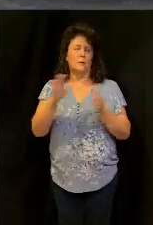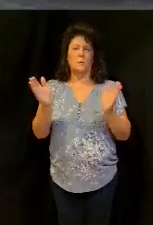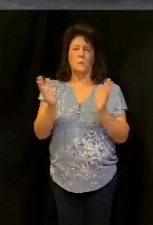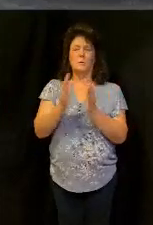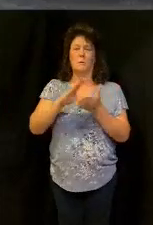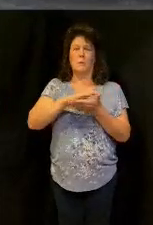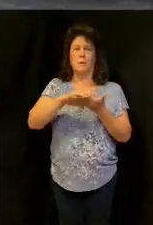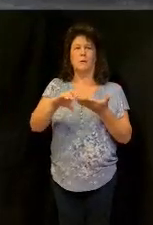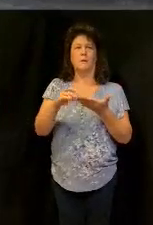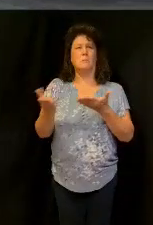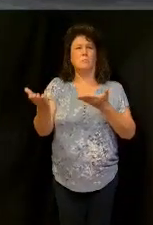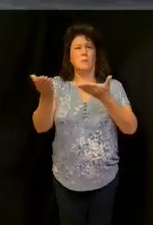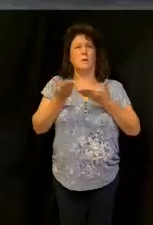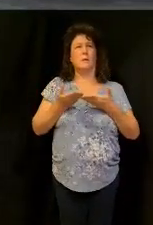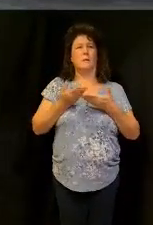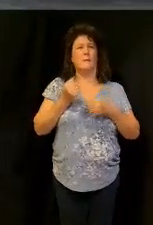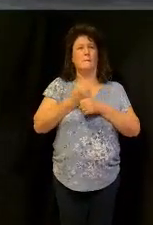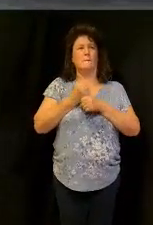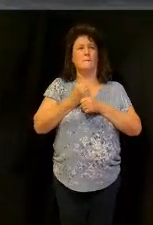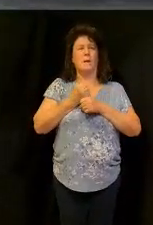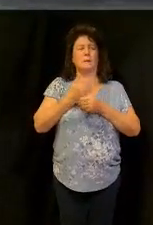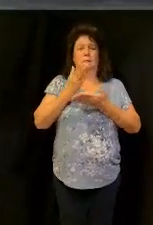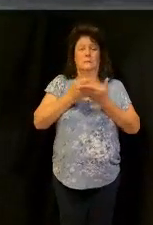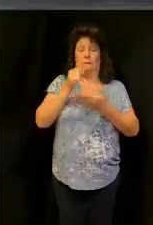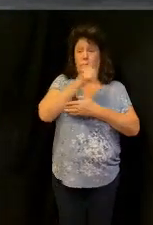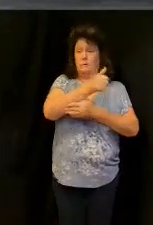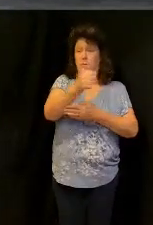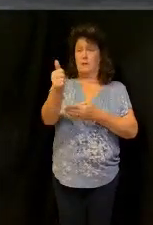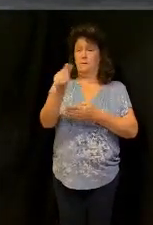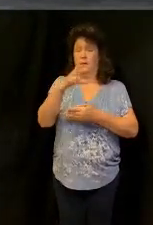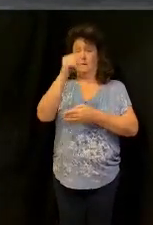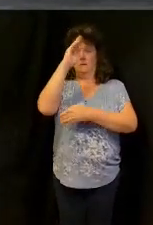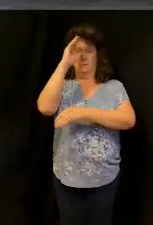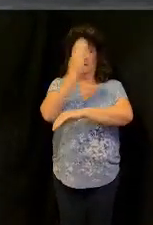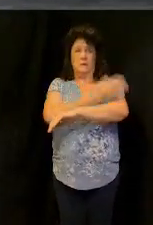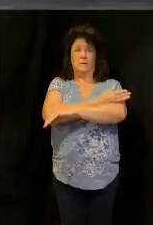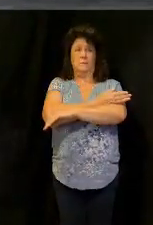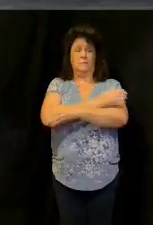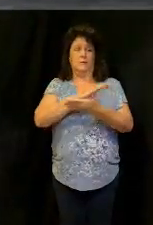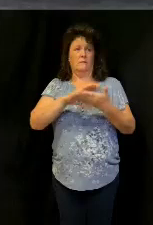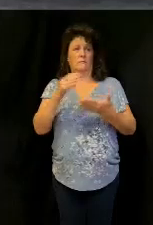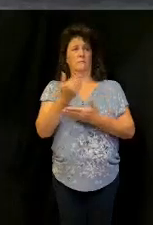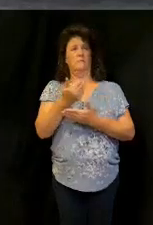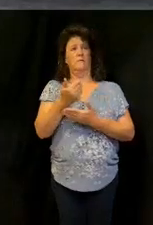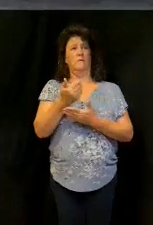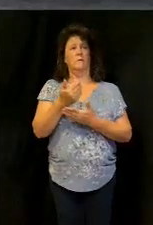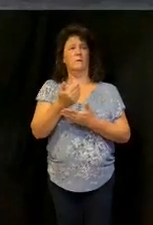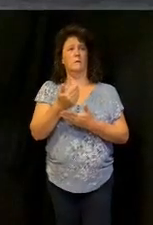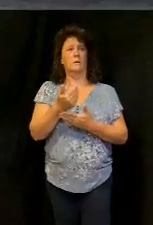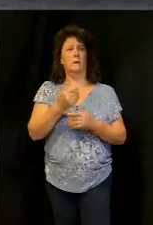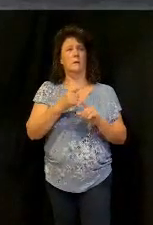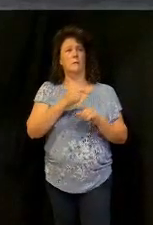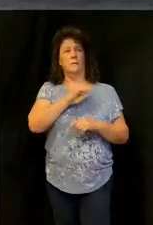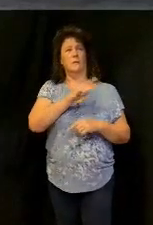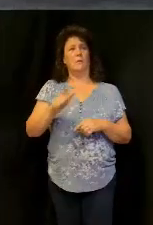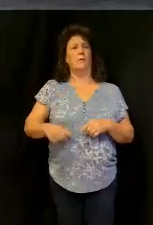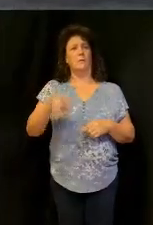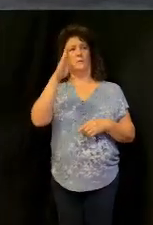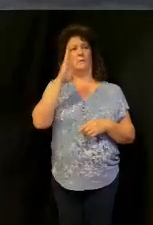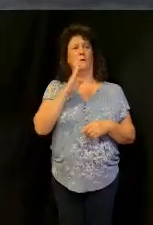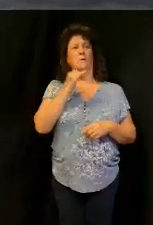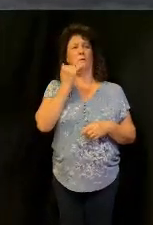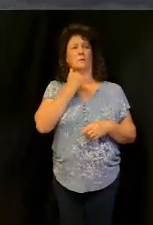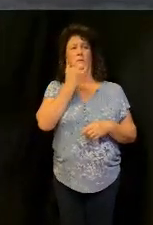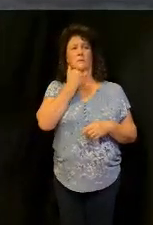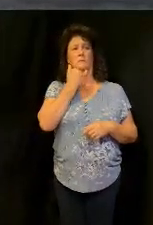and bring it to me and make some for yourself and your son verse 14 thus says the Lord God of Israel the beneflier shall not